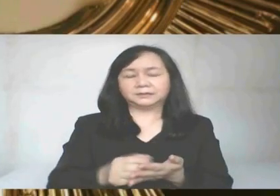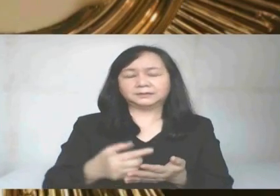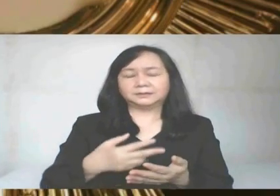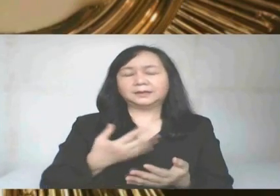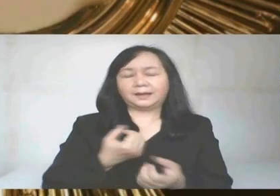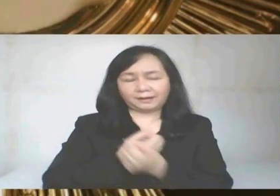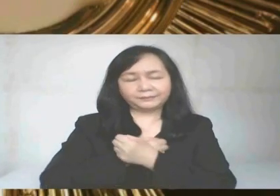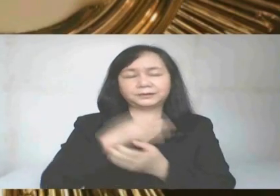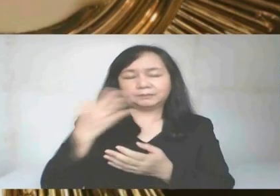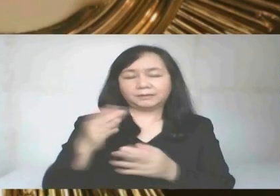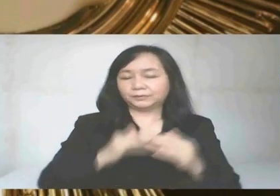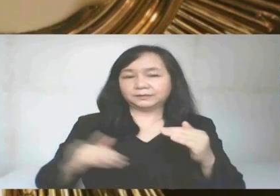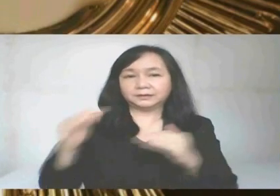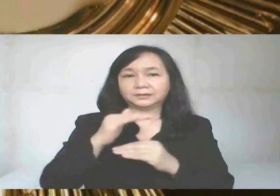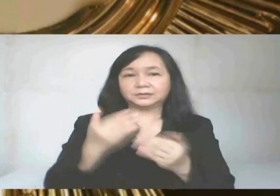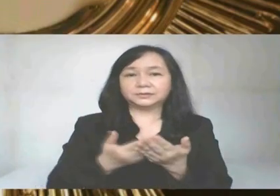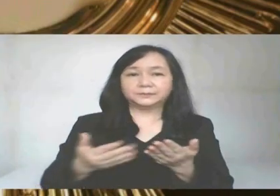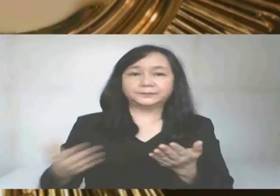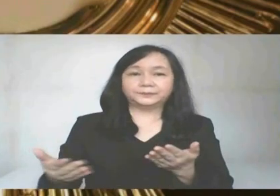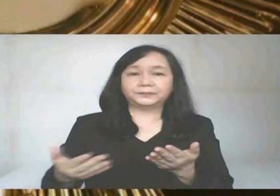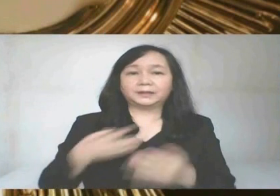and I desire thee in my soul.